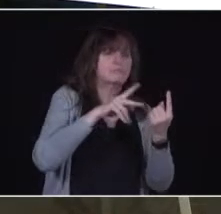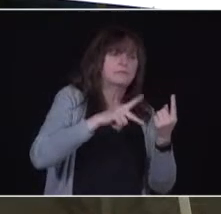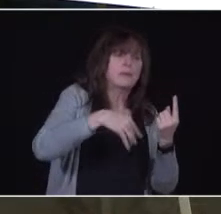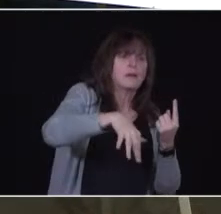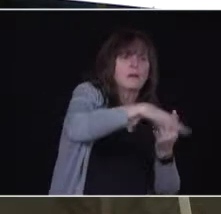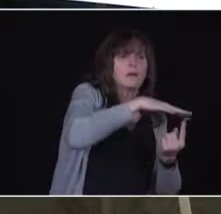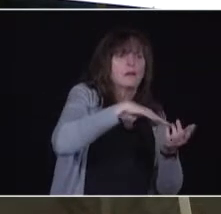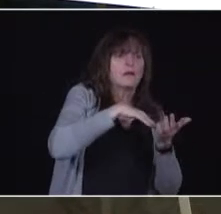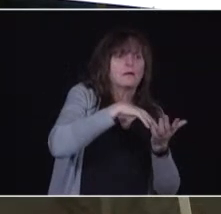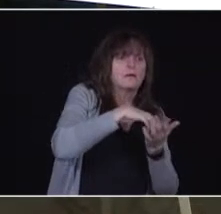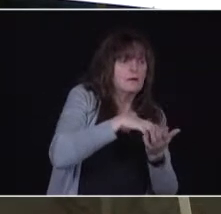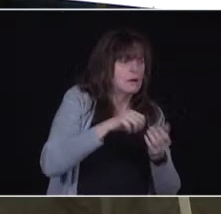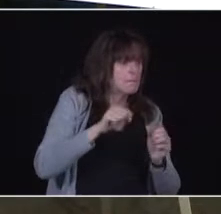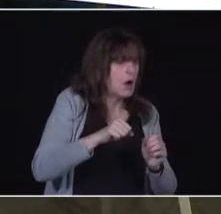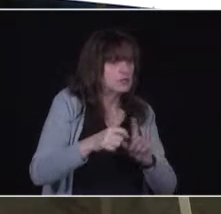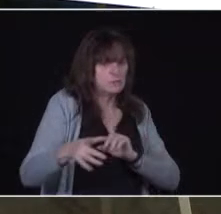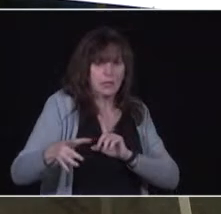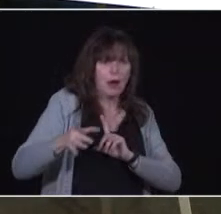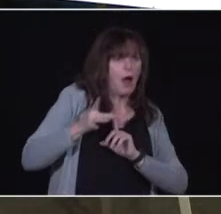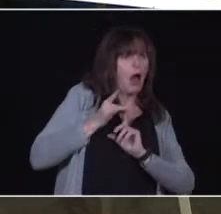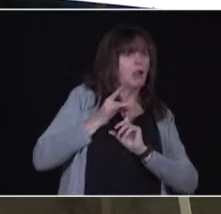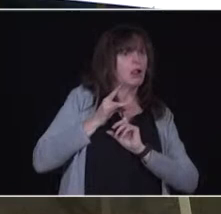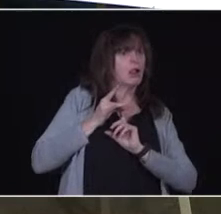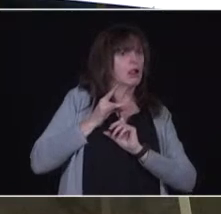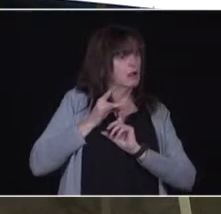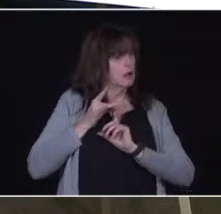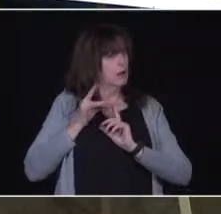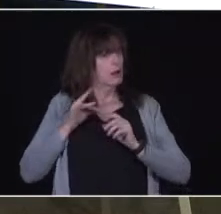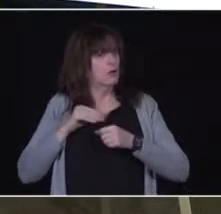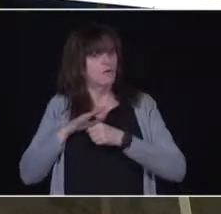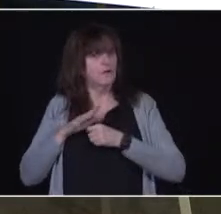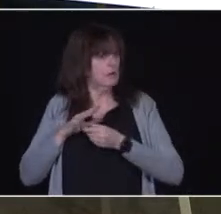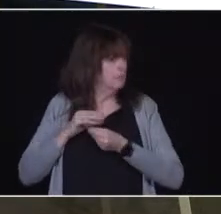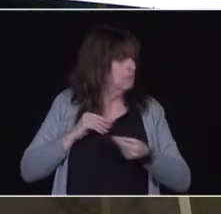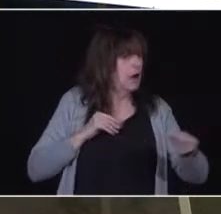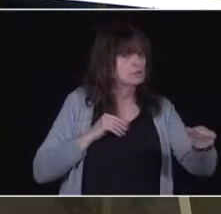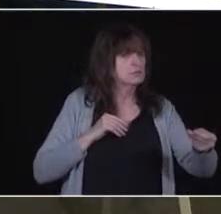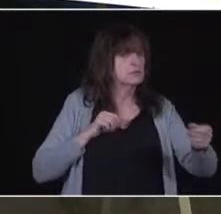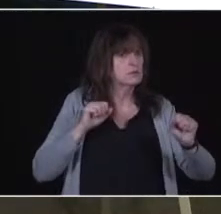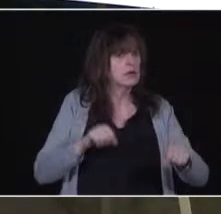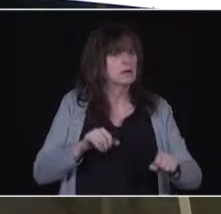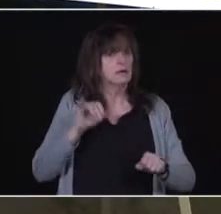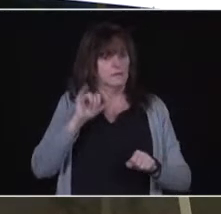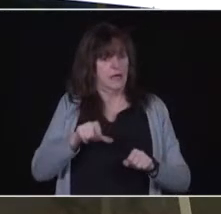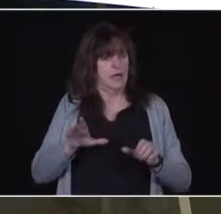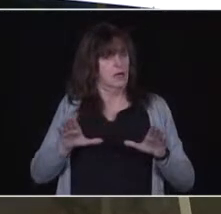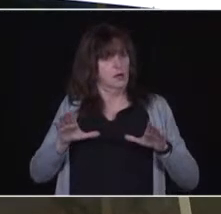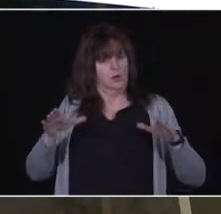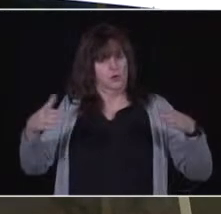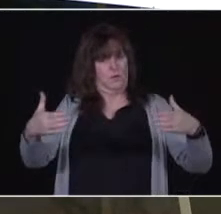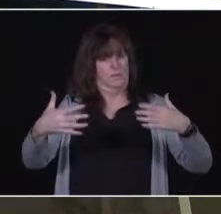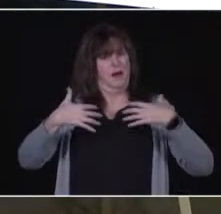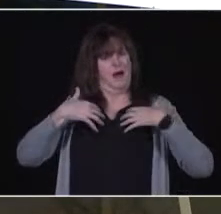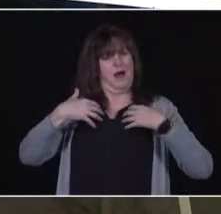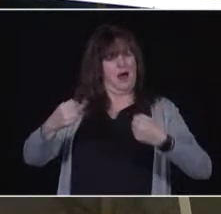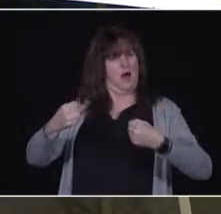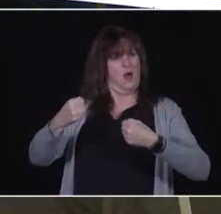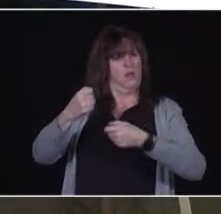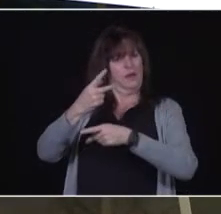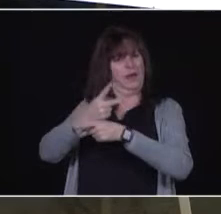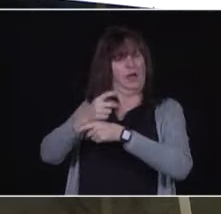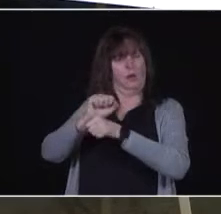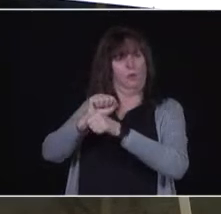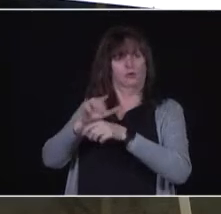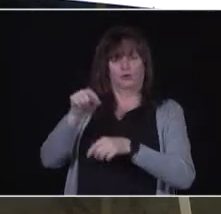passing COVID-19 on to others. And that is a large group in and of itself. And we will continue with Operation Remote Immunity,